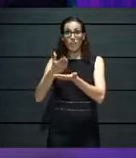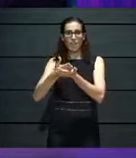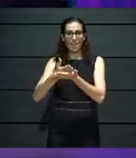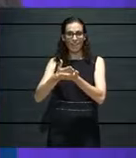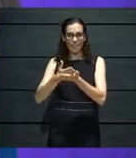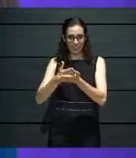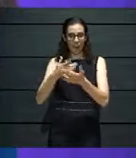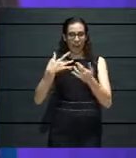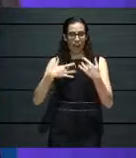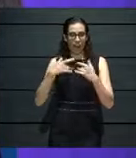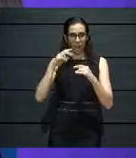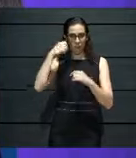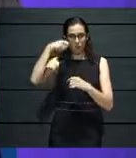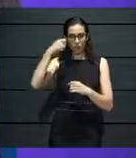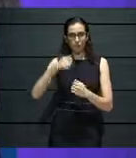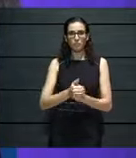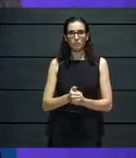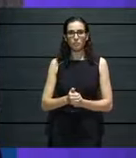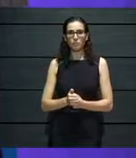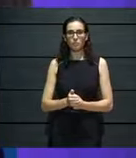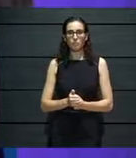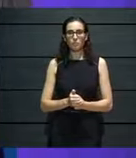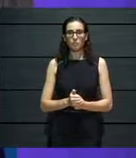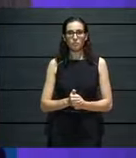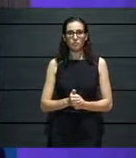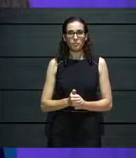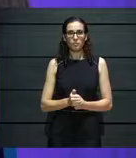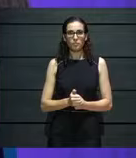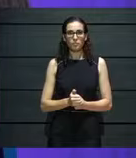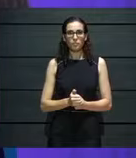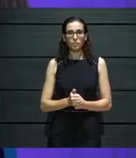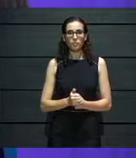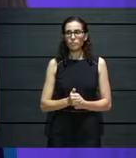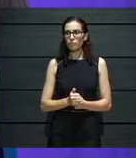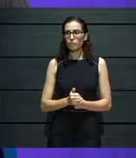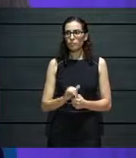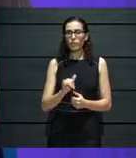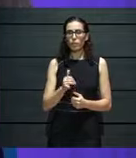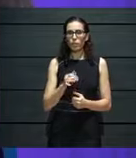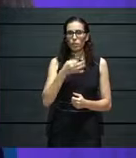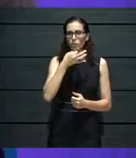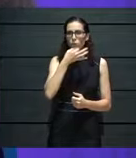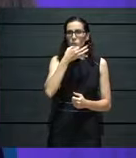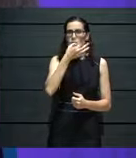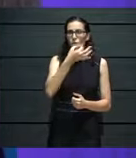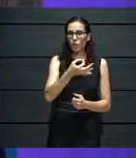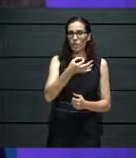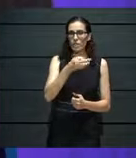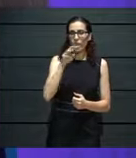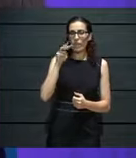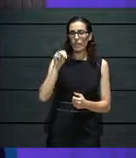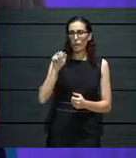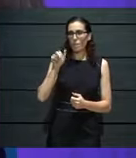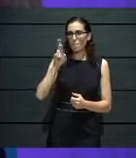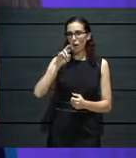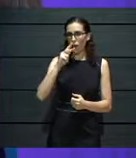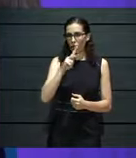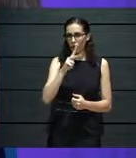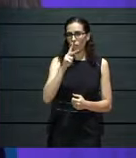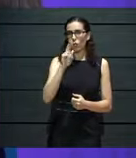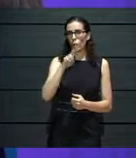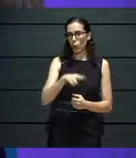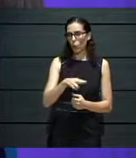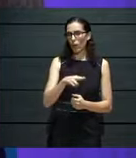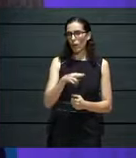handy. Edwin, I have to ask actually, even a question to Mark here, because we mentioned, even when Tina was explaining the